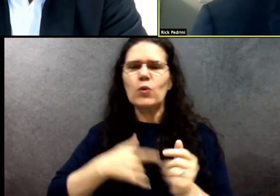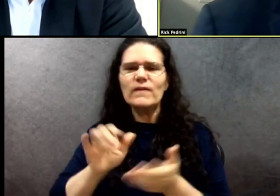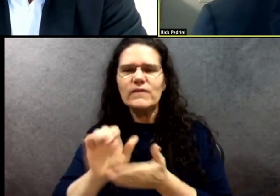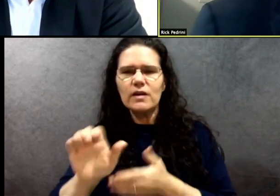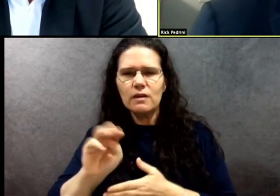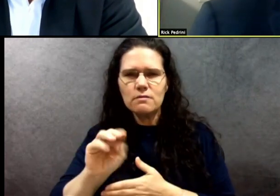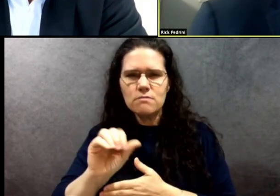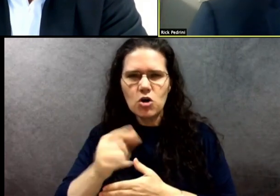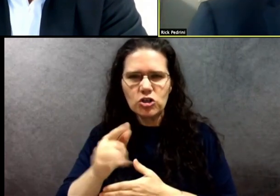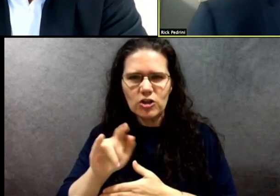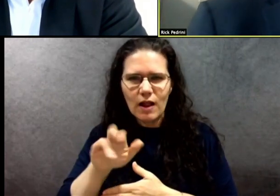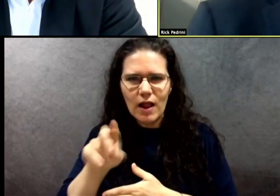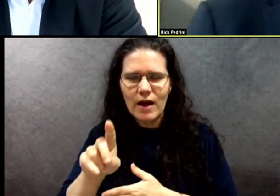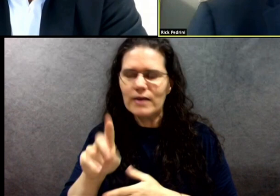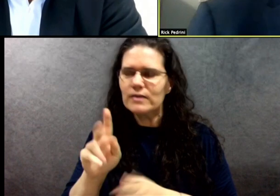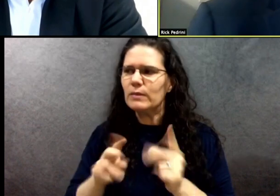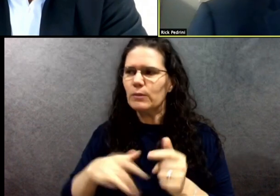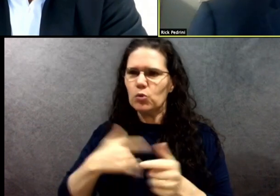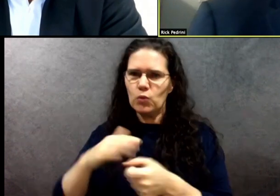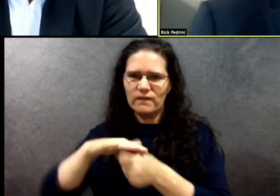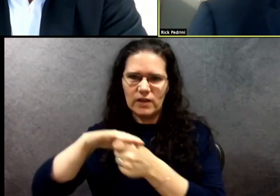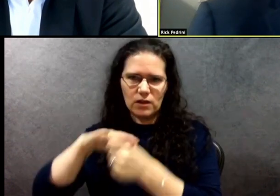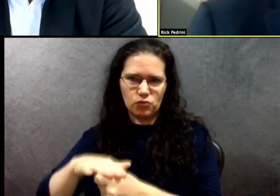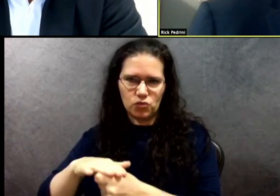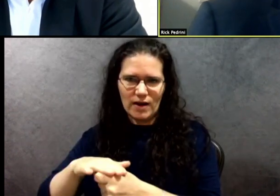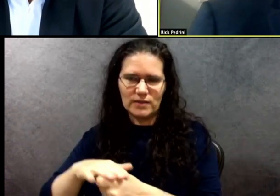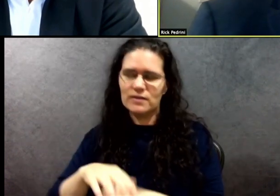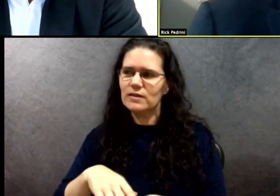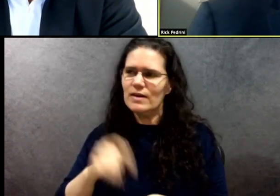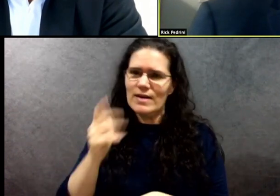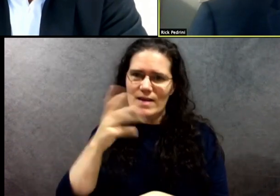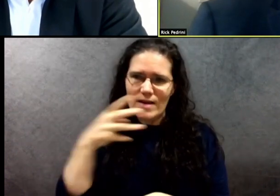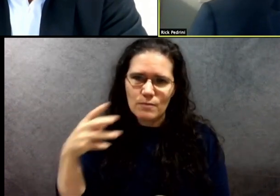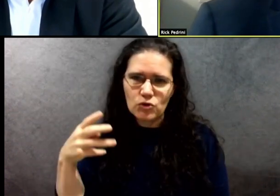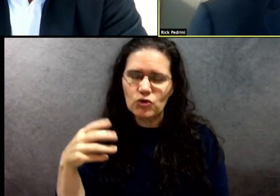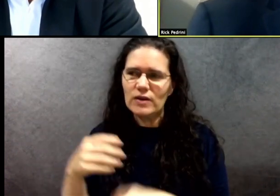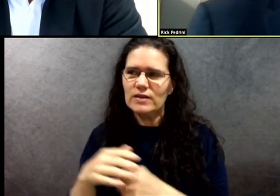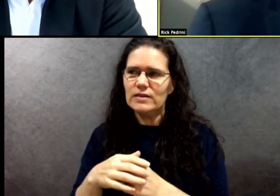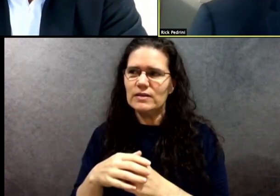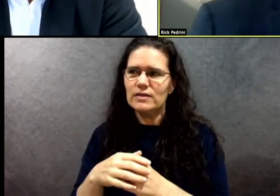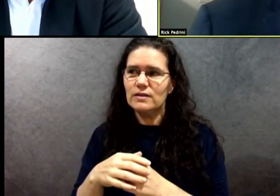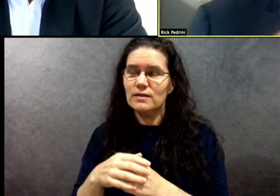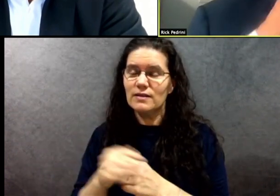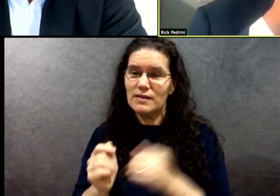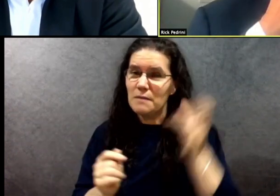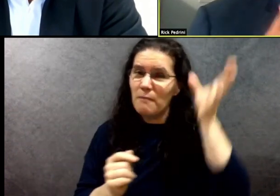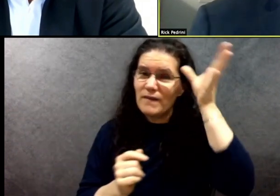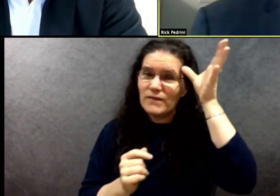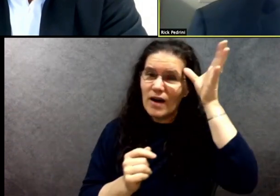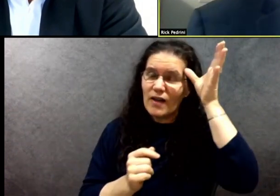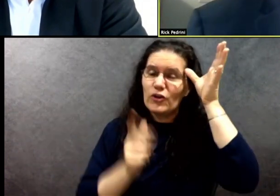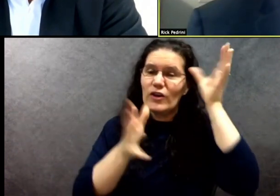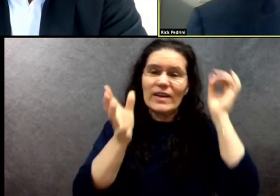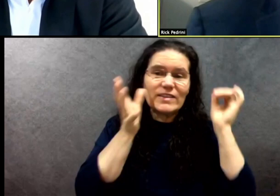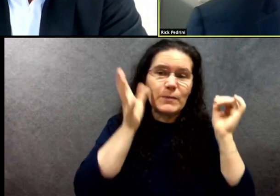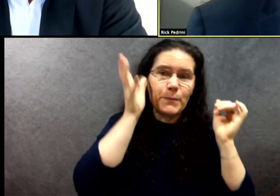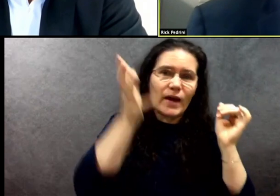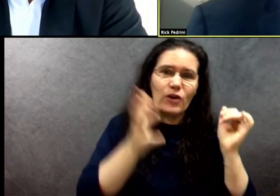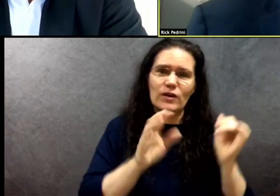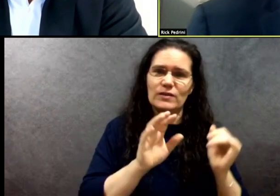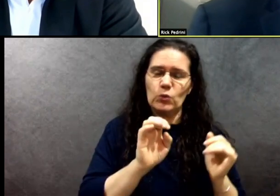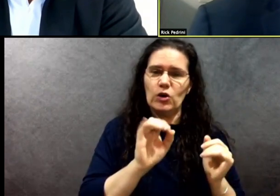feel oppressed, immigrants. My father was a son of immigrants. I've never considered myself